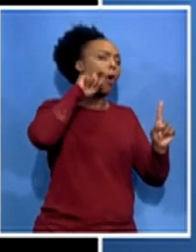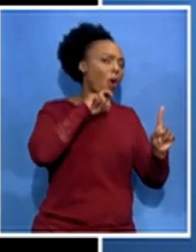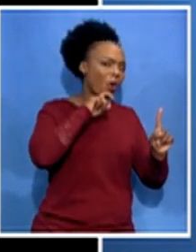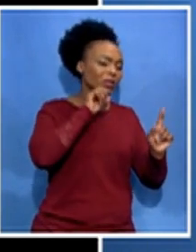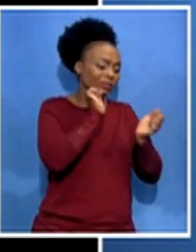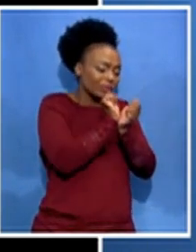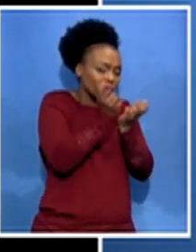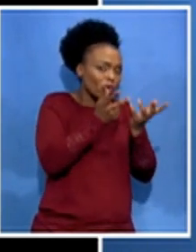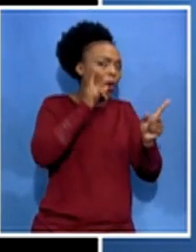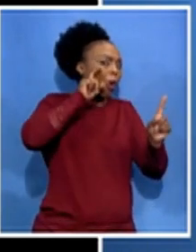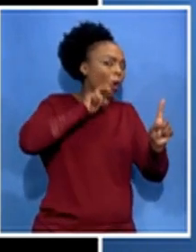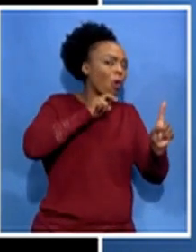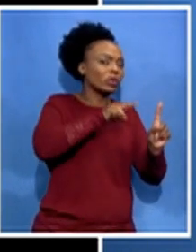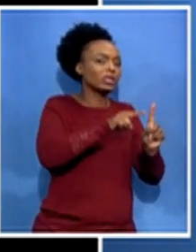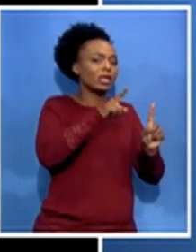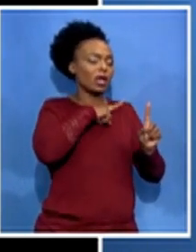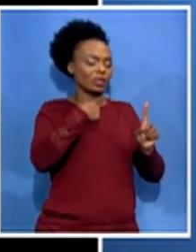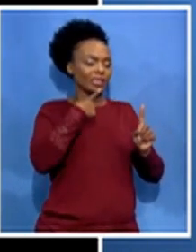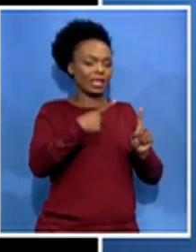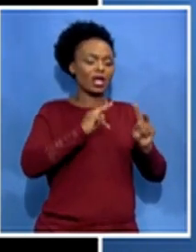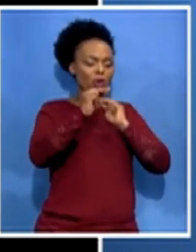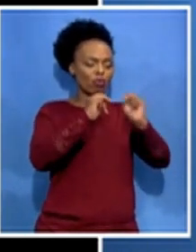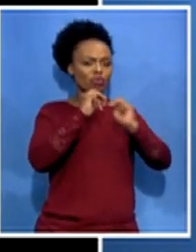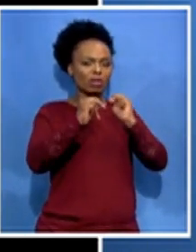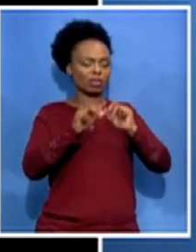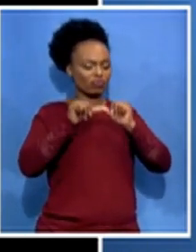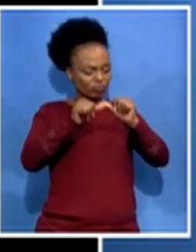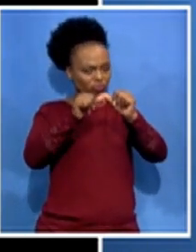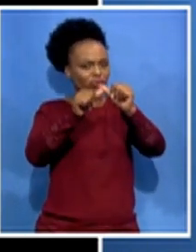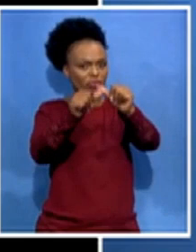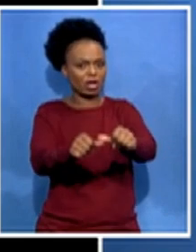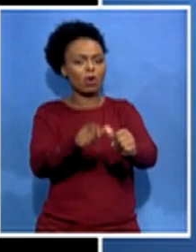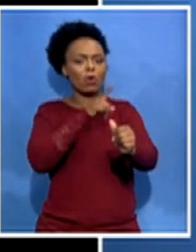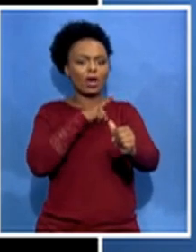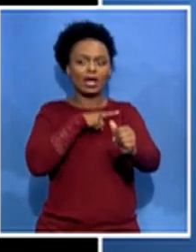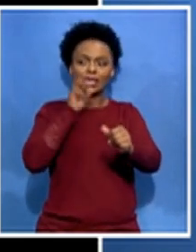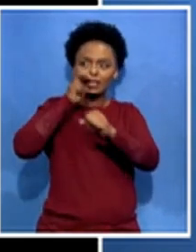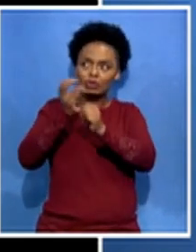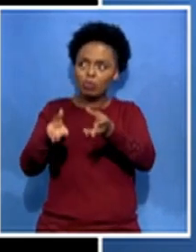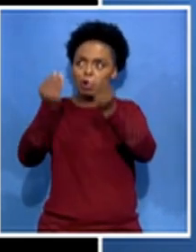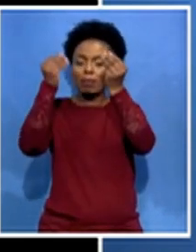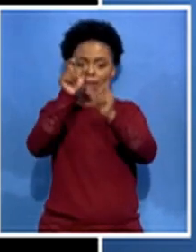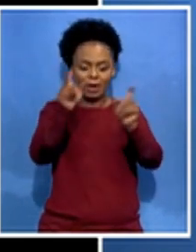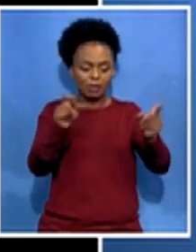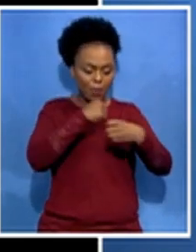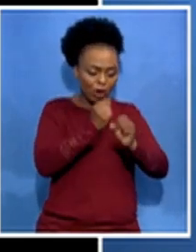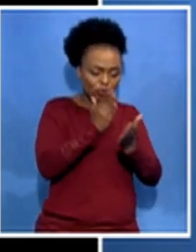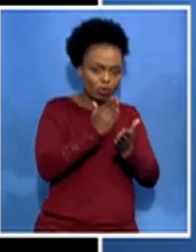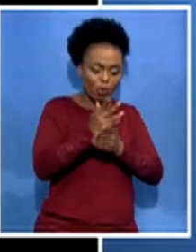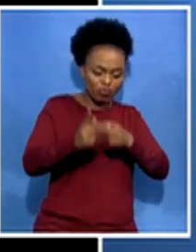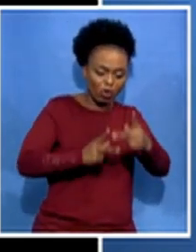to get these people ensure that the process is done and is done in a way that uh